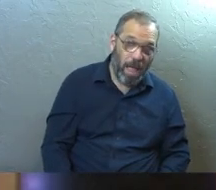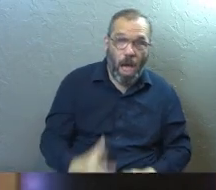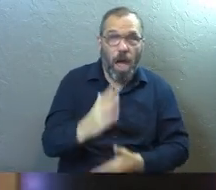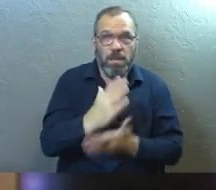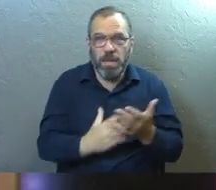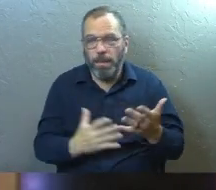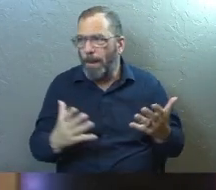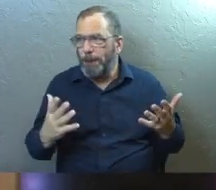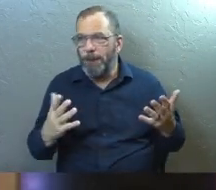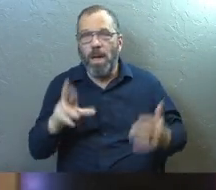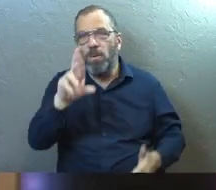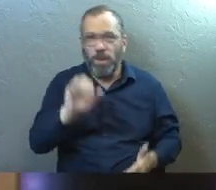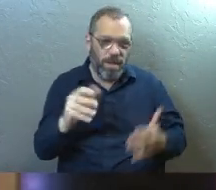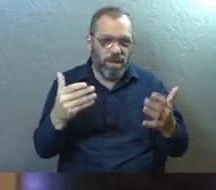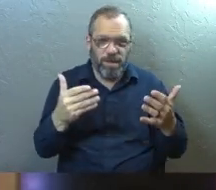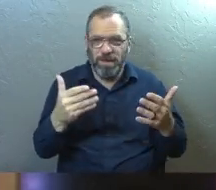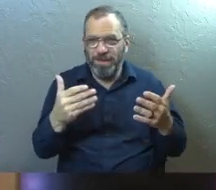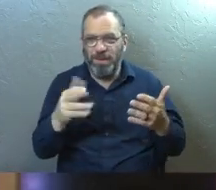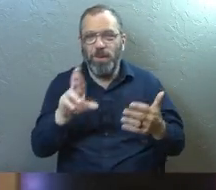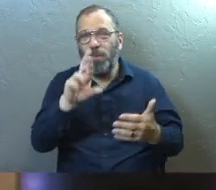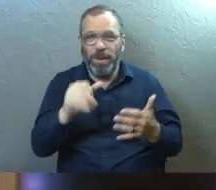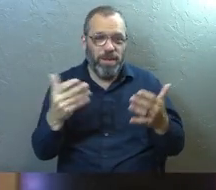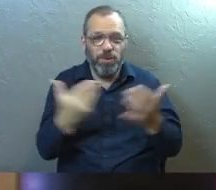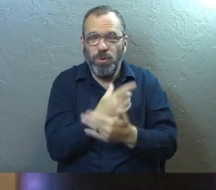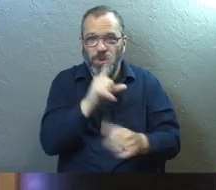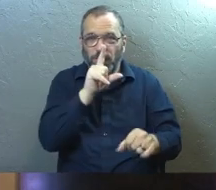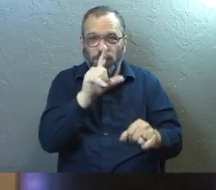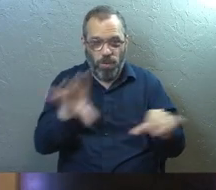Some of us, we should renew those vows about every year.